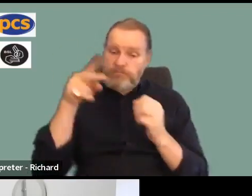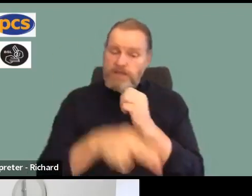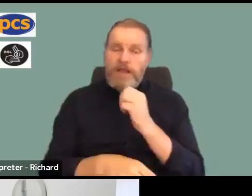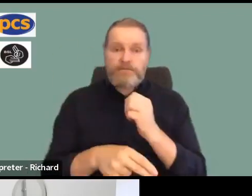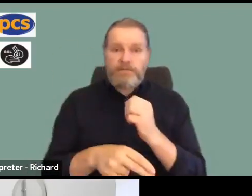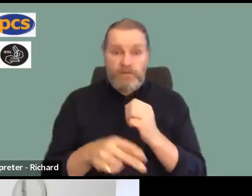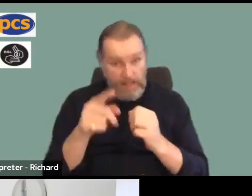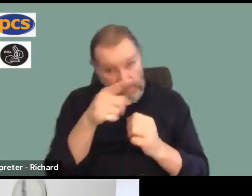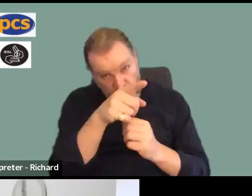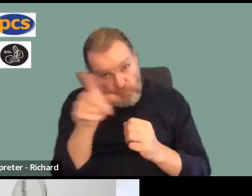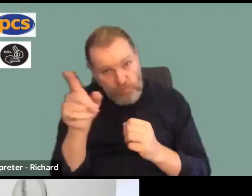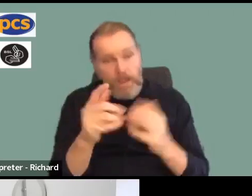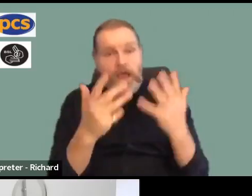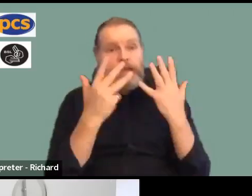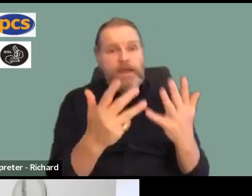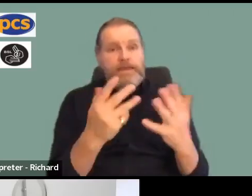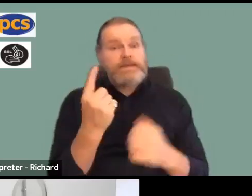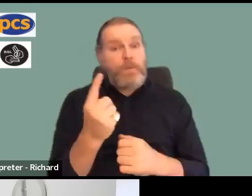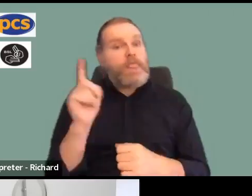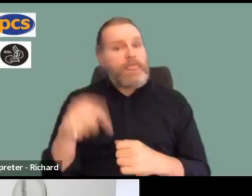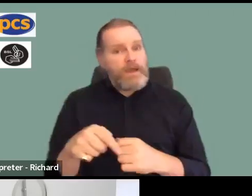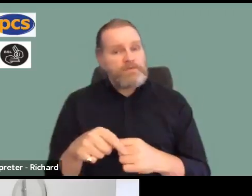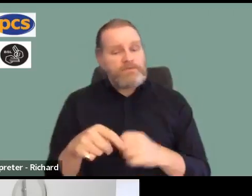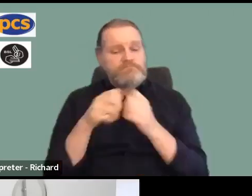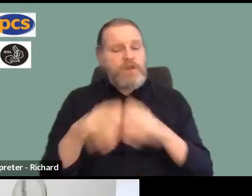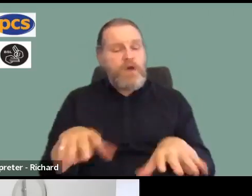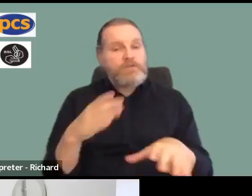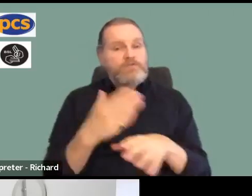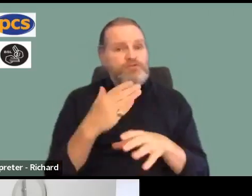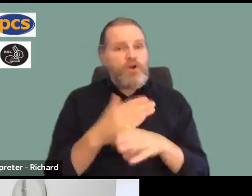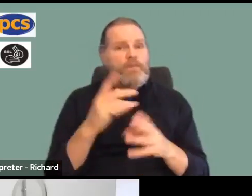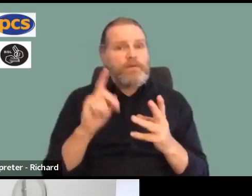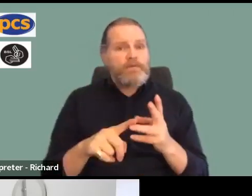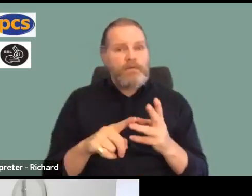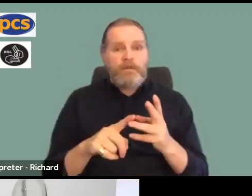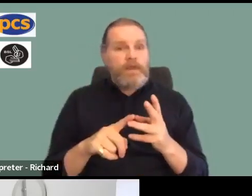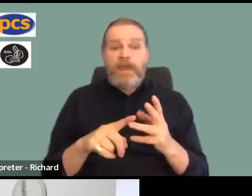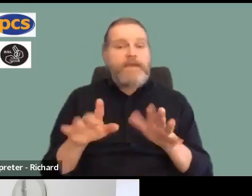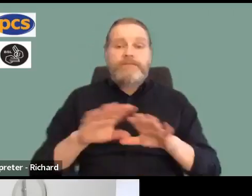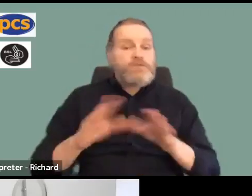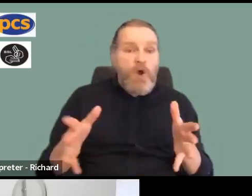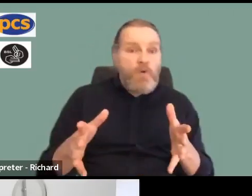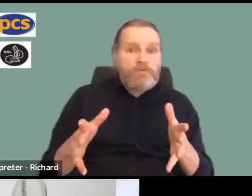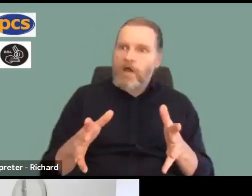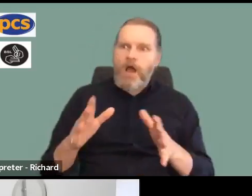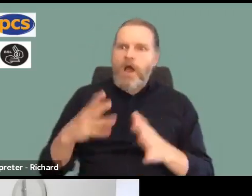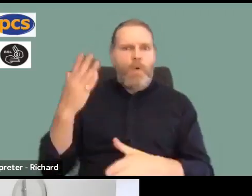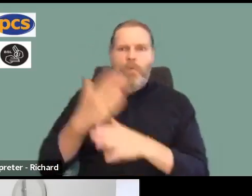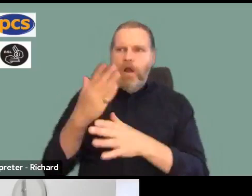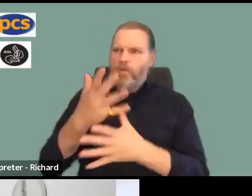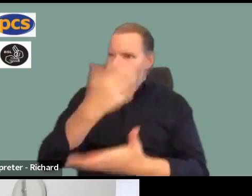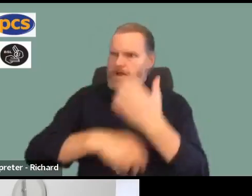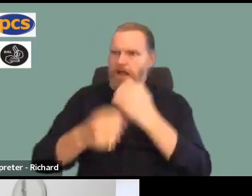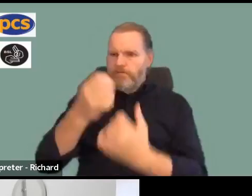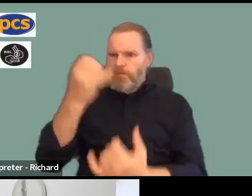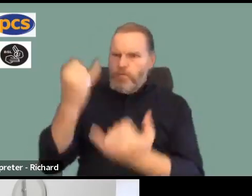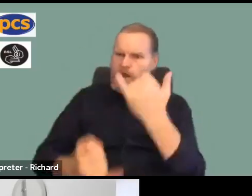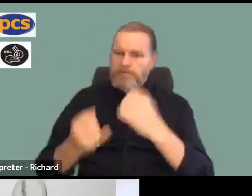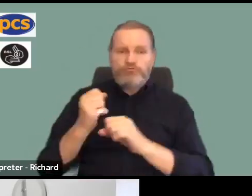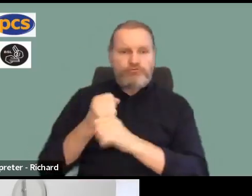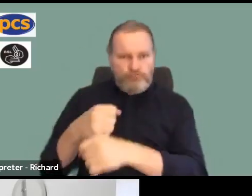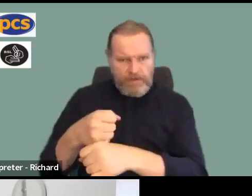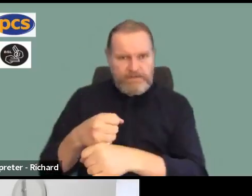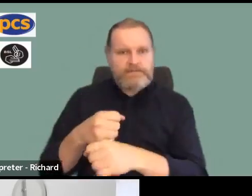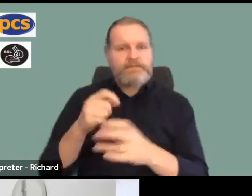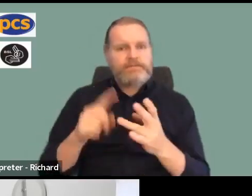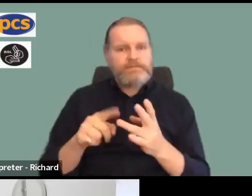could lose their job. And those who do not lose their job will be forced to work in much more stressful conditions. And the government is going to try and get rid of those jobs